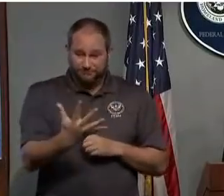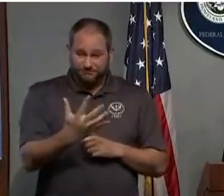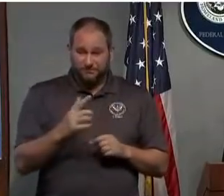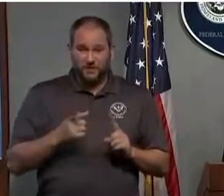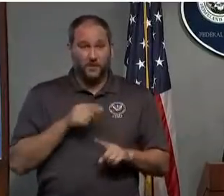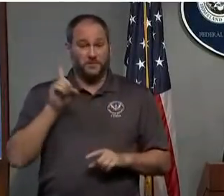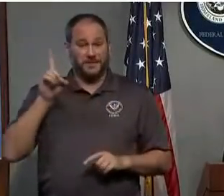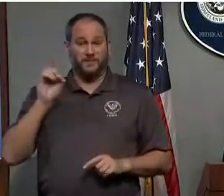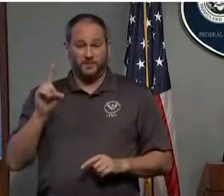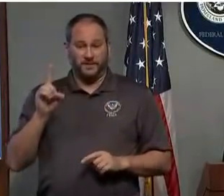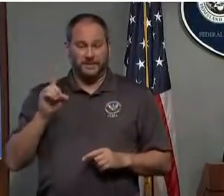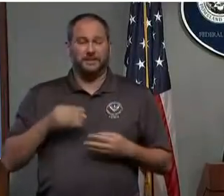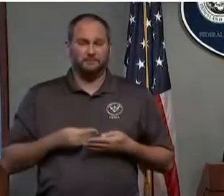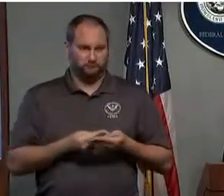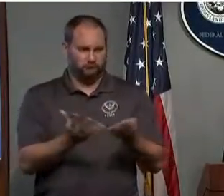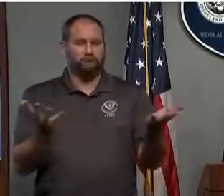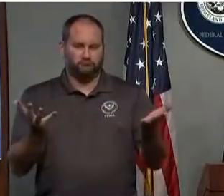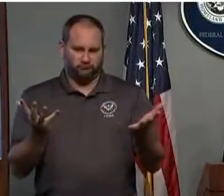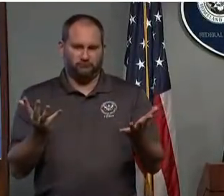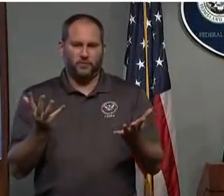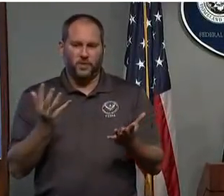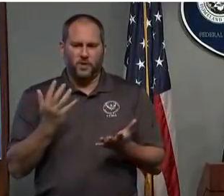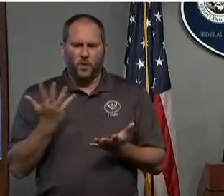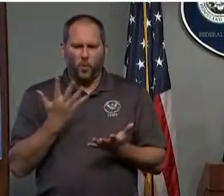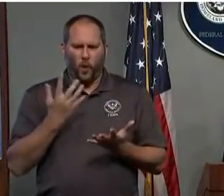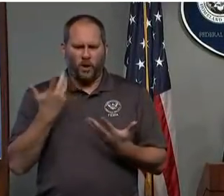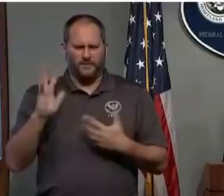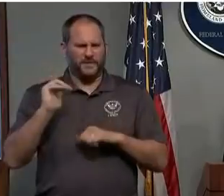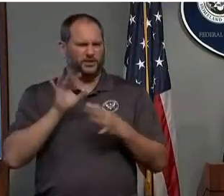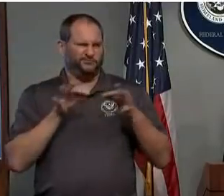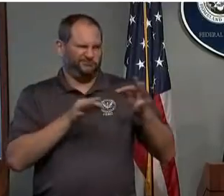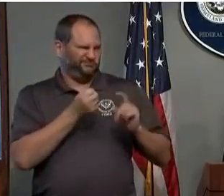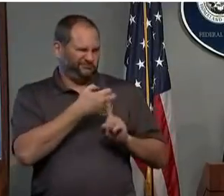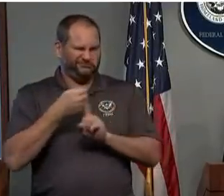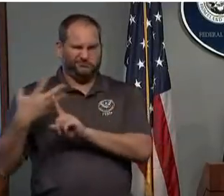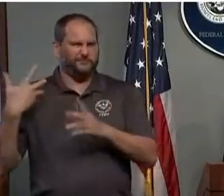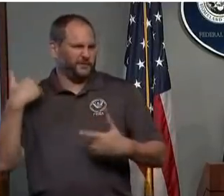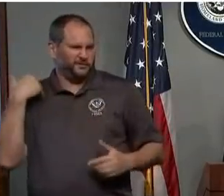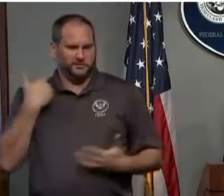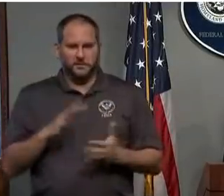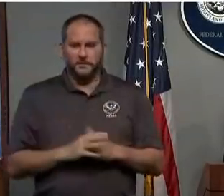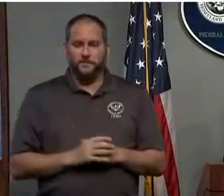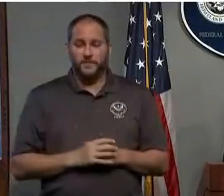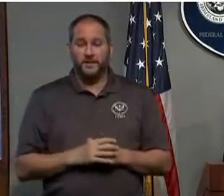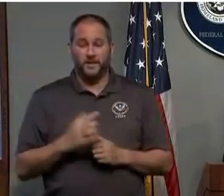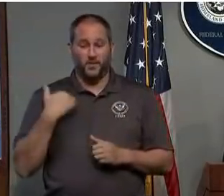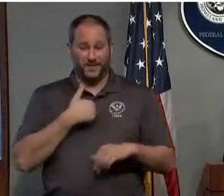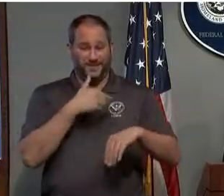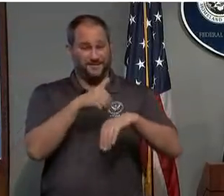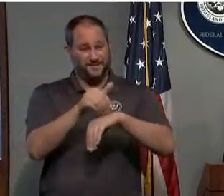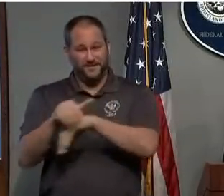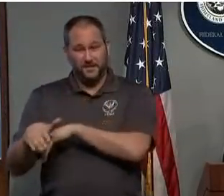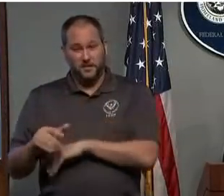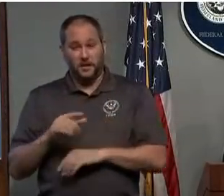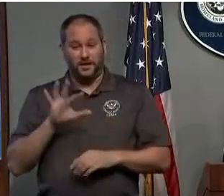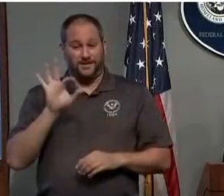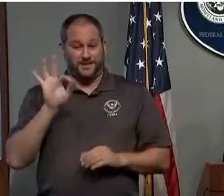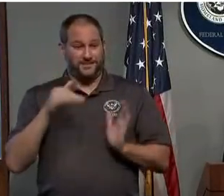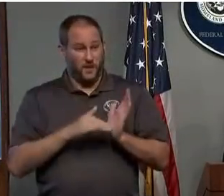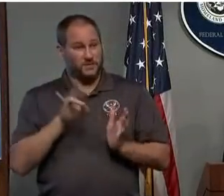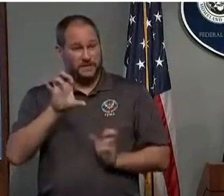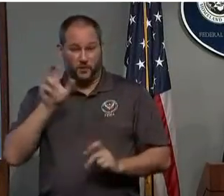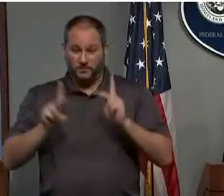providing, as Mr. Bayard highlighted. The Department of Defense and Army have deployed over 9,700 personnel. That's active in reserve